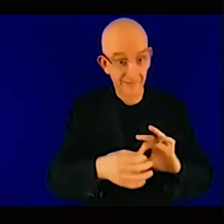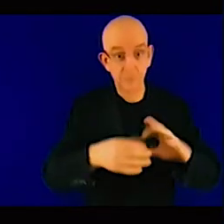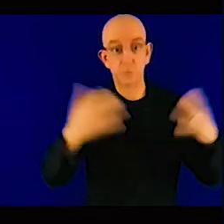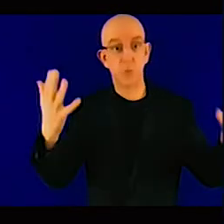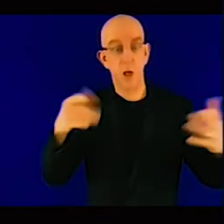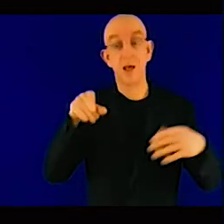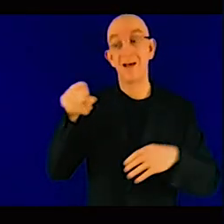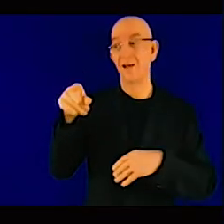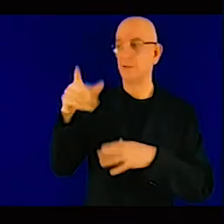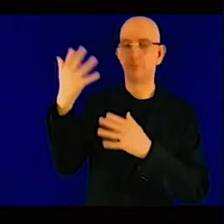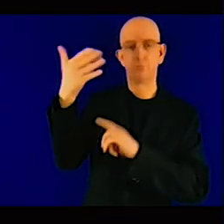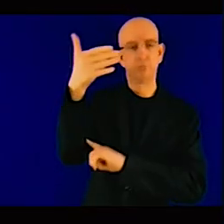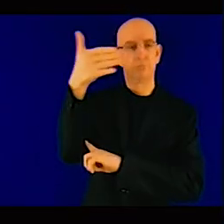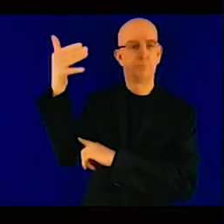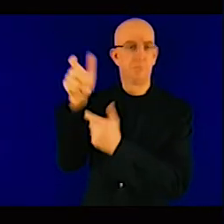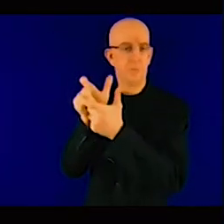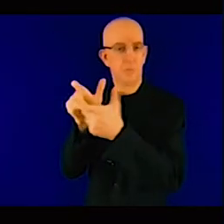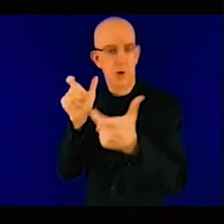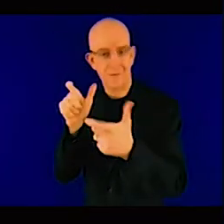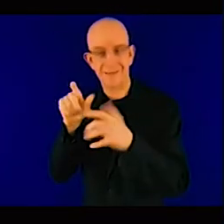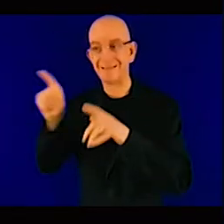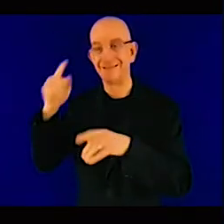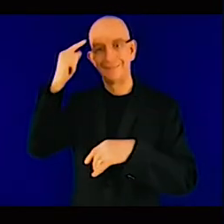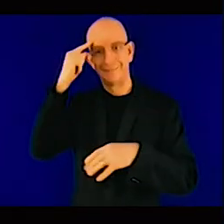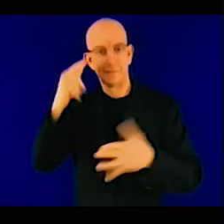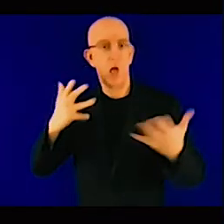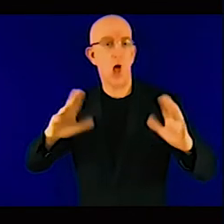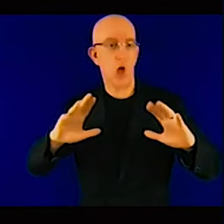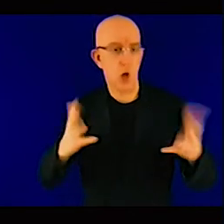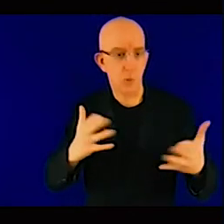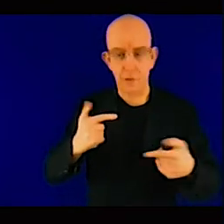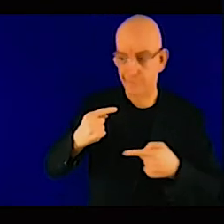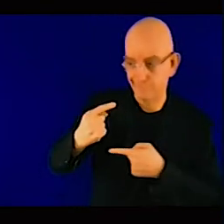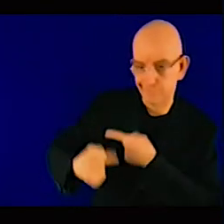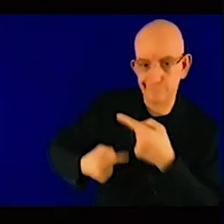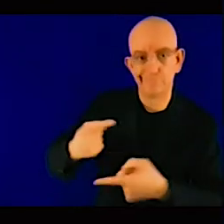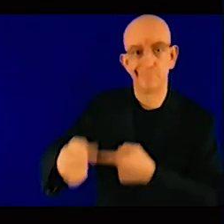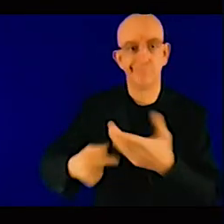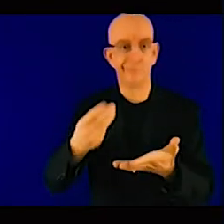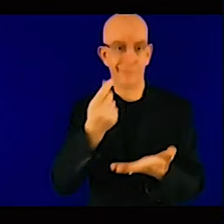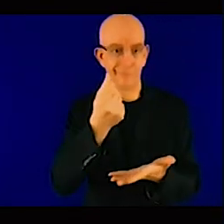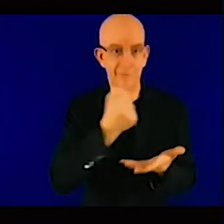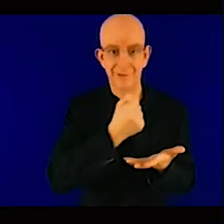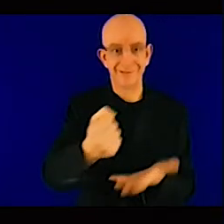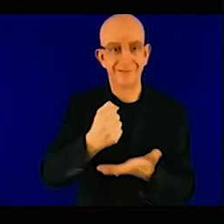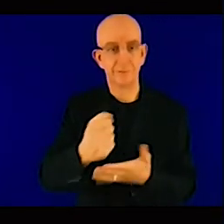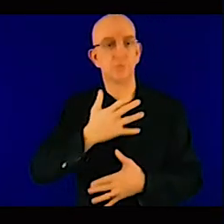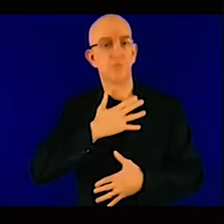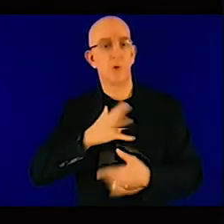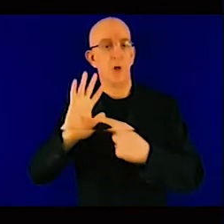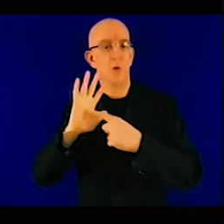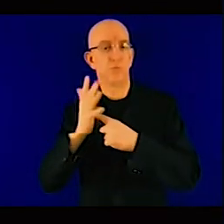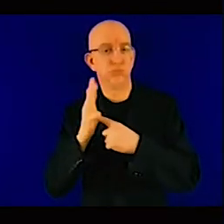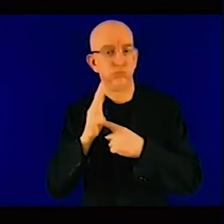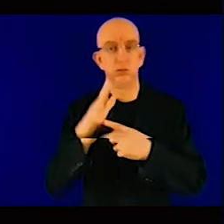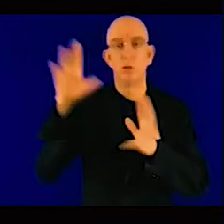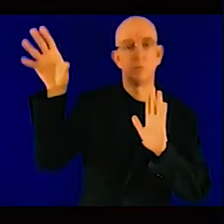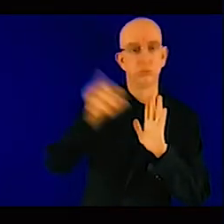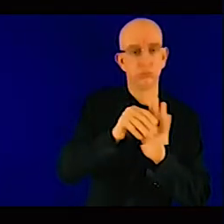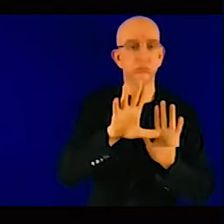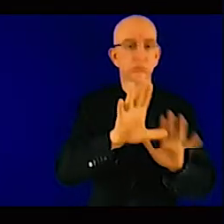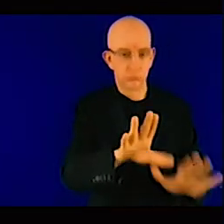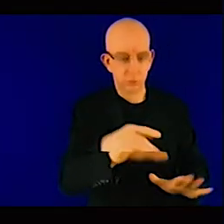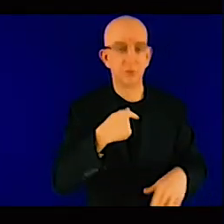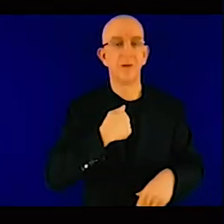I'll start with the role of the public sector because that also plays a massive role in all of this and I'll start with if I